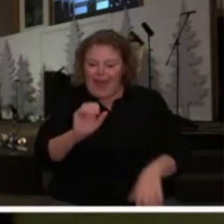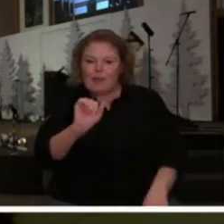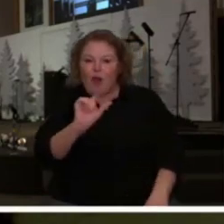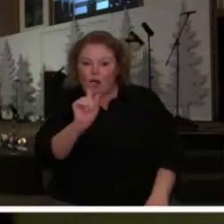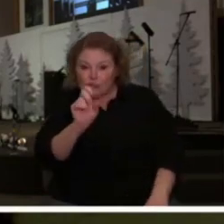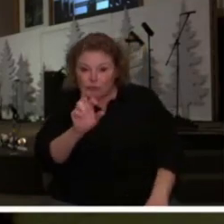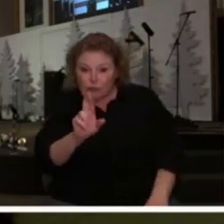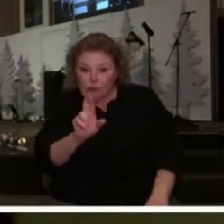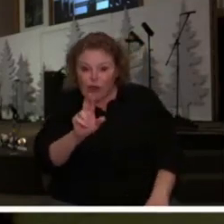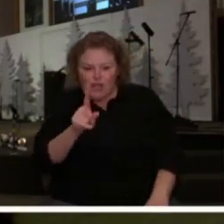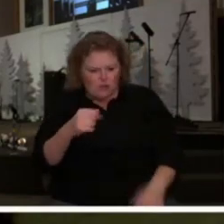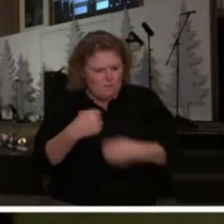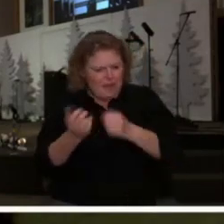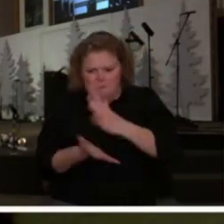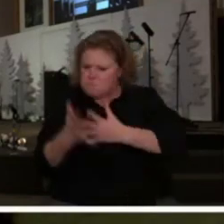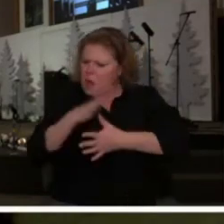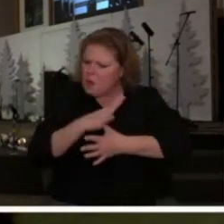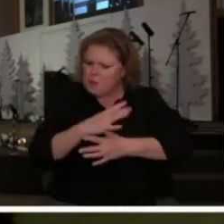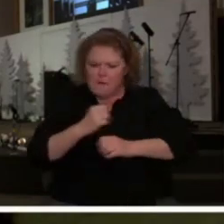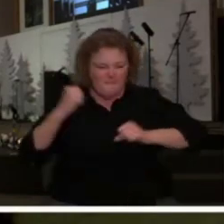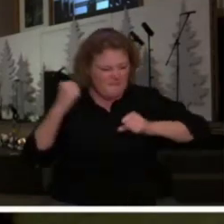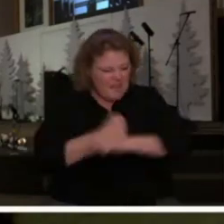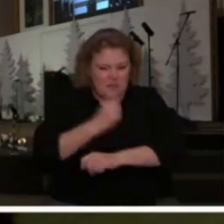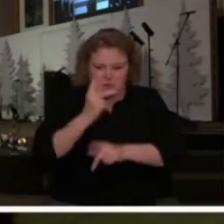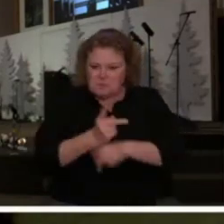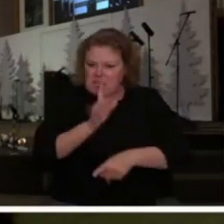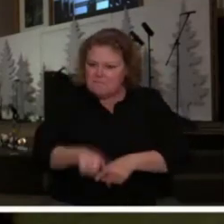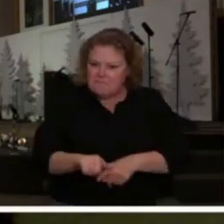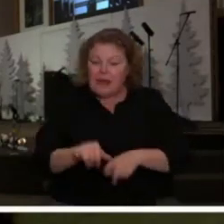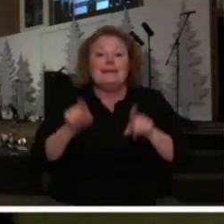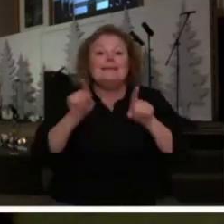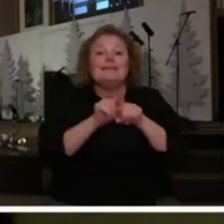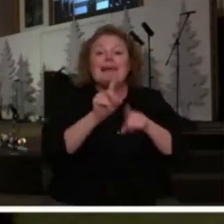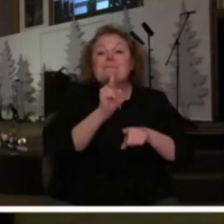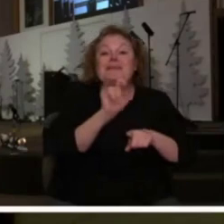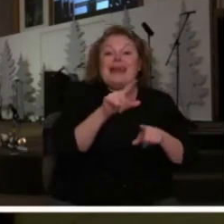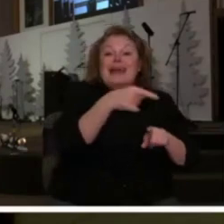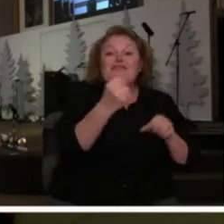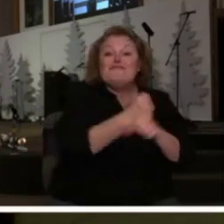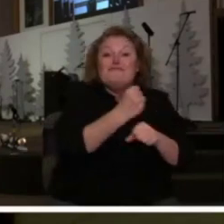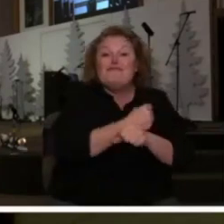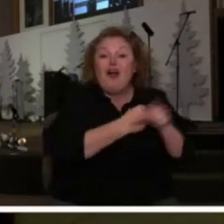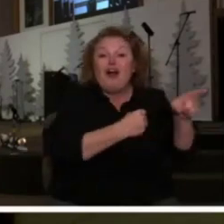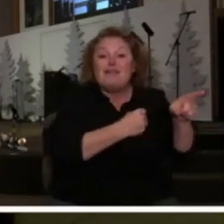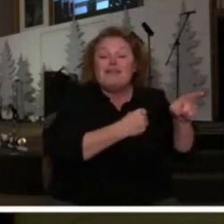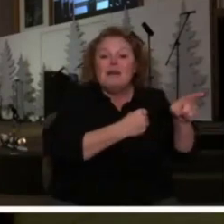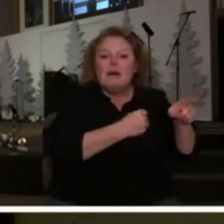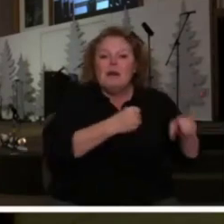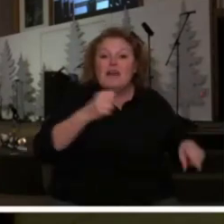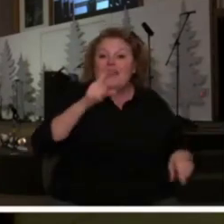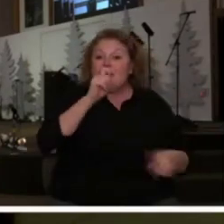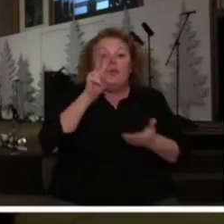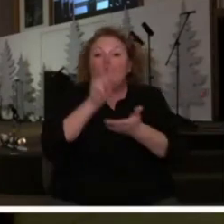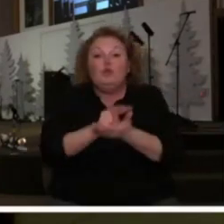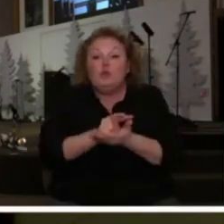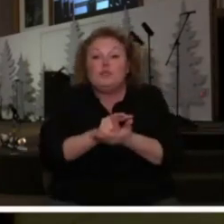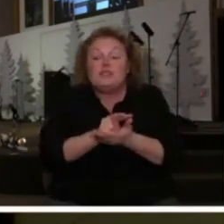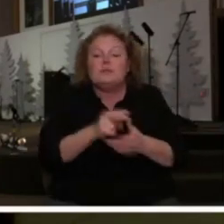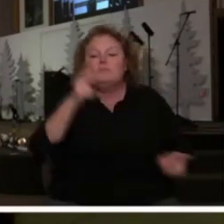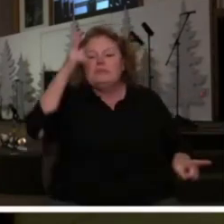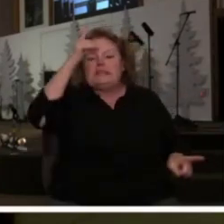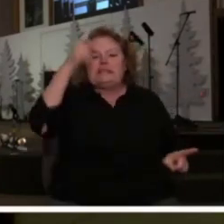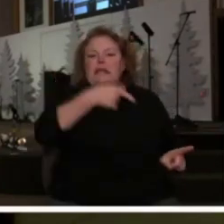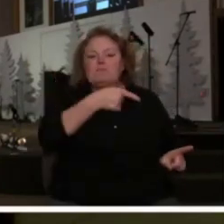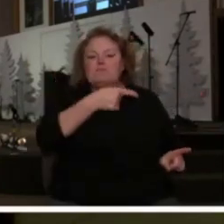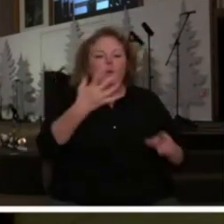priority and you fight for it the way that Daniel fought for it then the devil is a loser he cannot